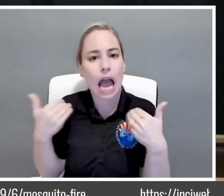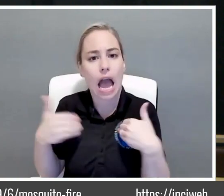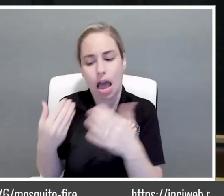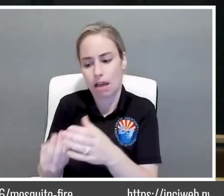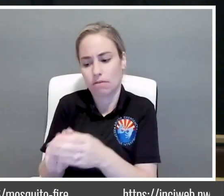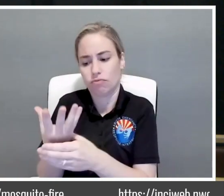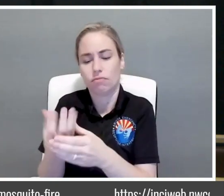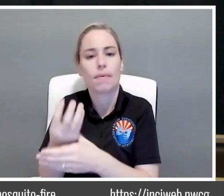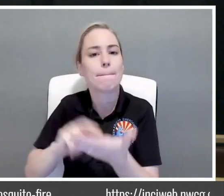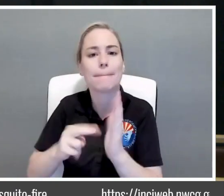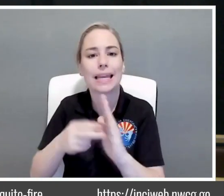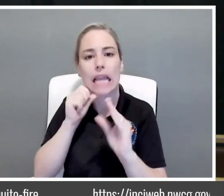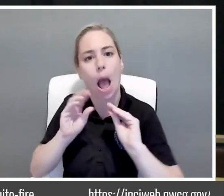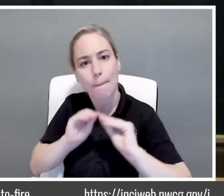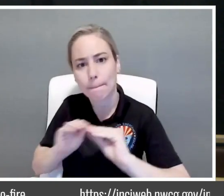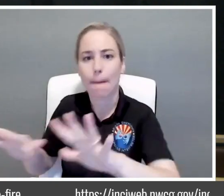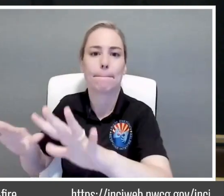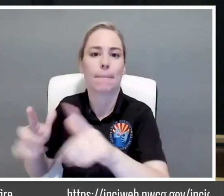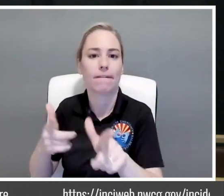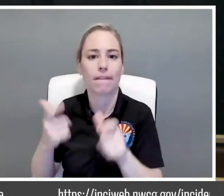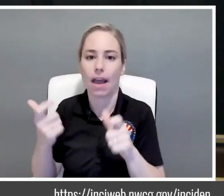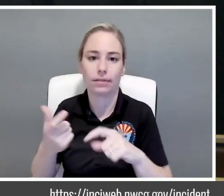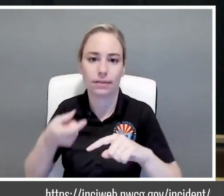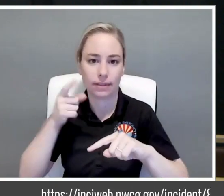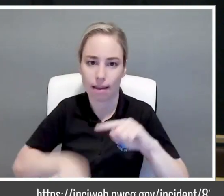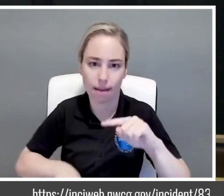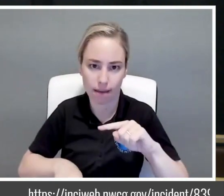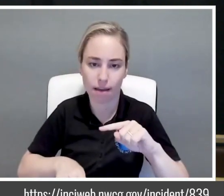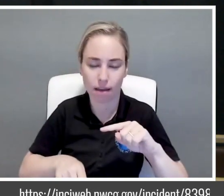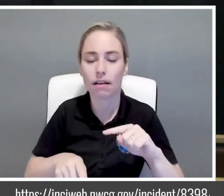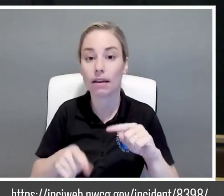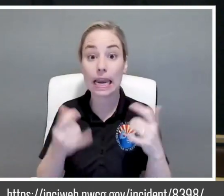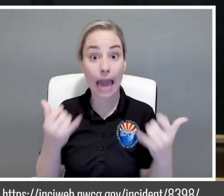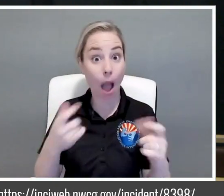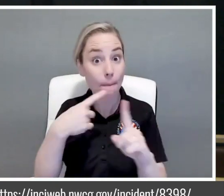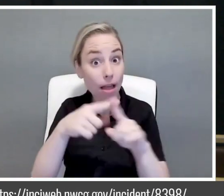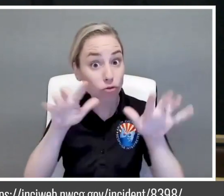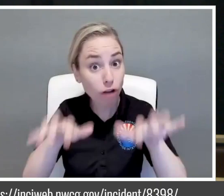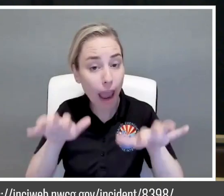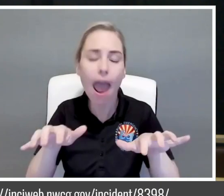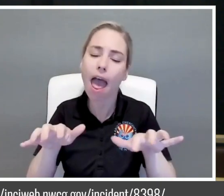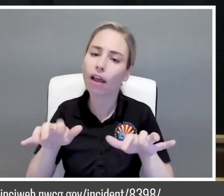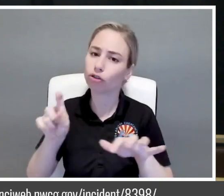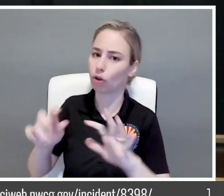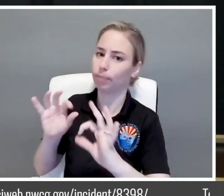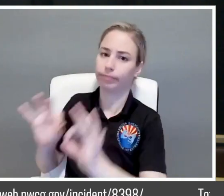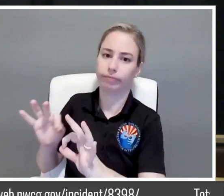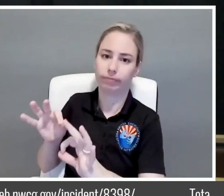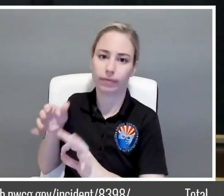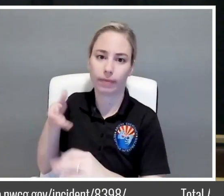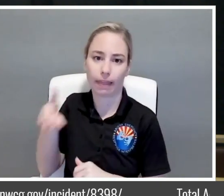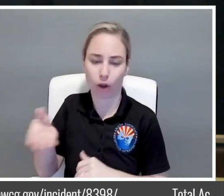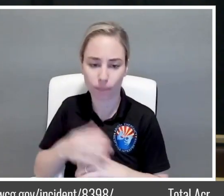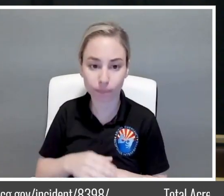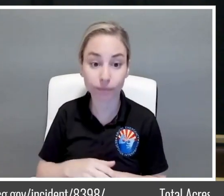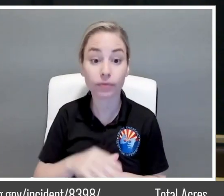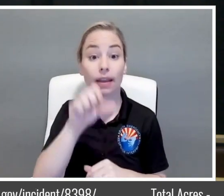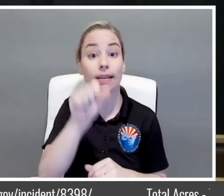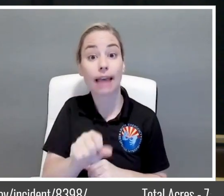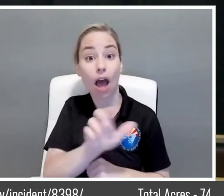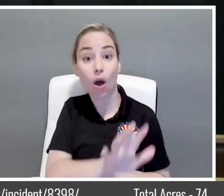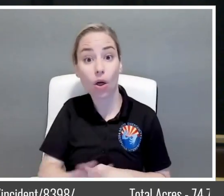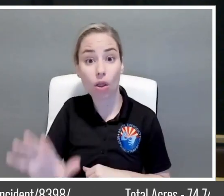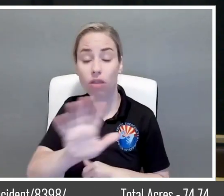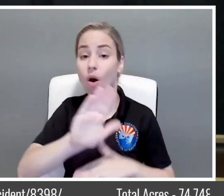carry fire rapidly down there now with the moisture we should be looking good down along the south end of the fire all the lines continue to